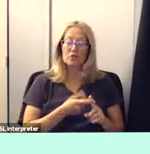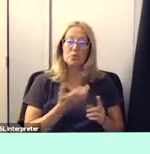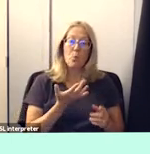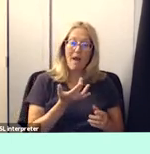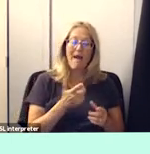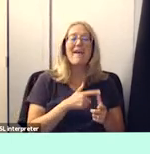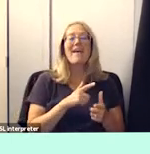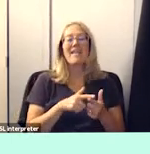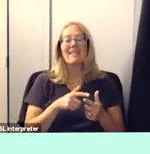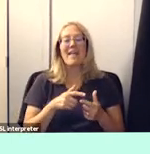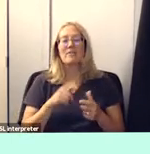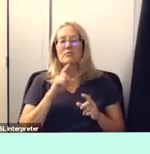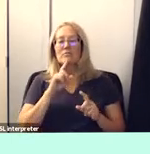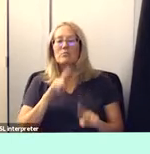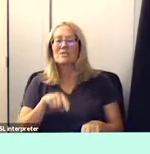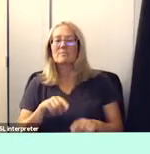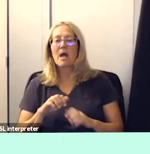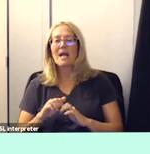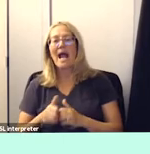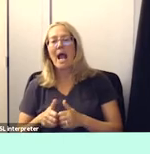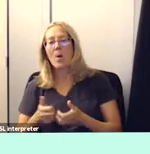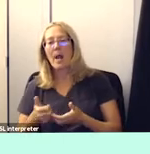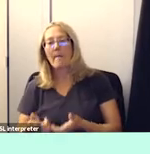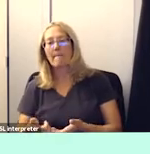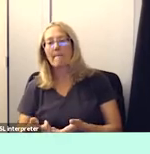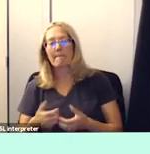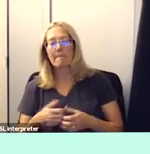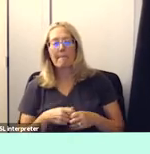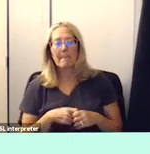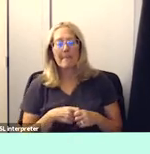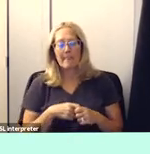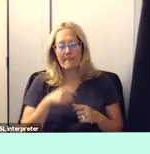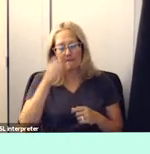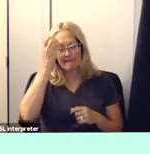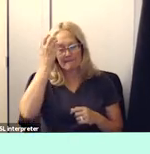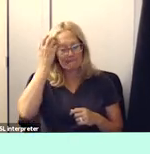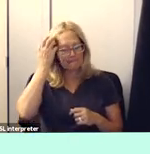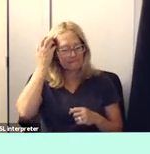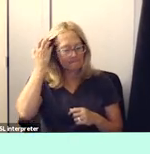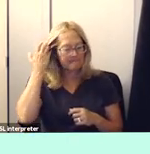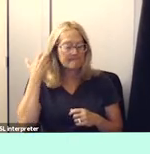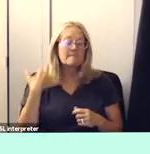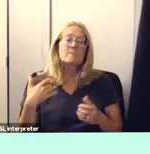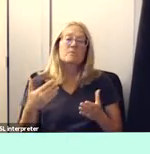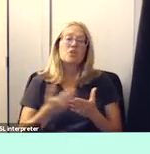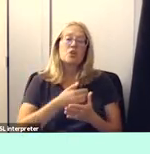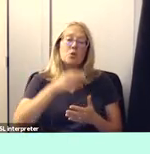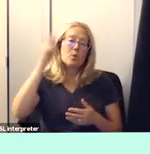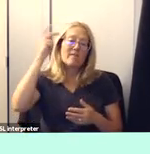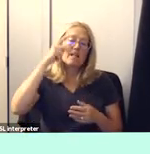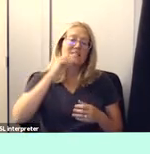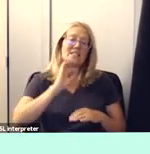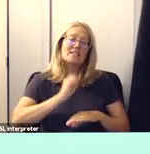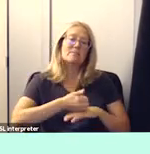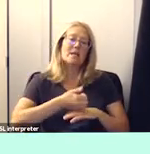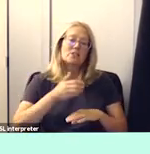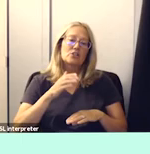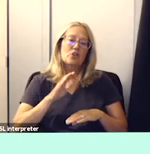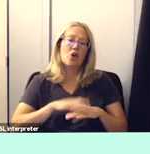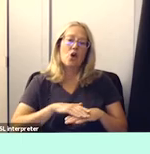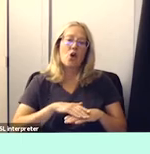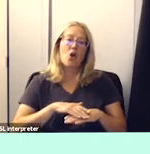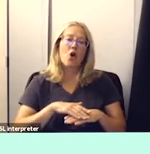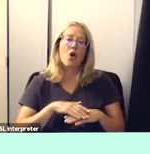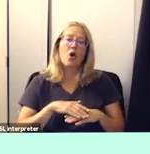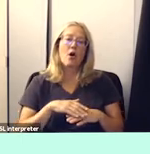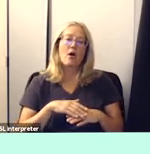and that's what we need to do and then finally the new philosophy is is based on the bantu